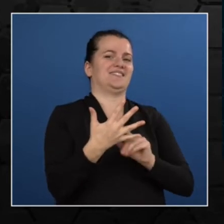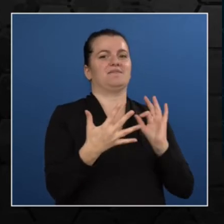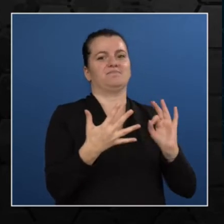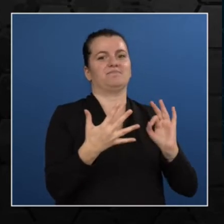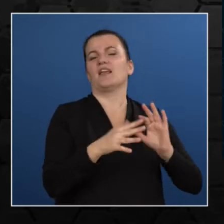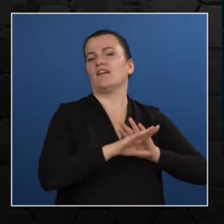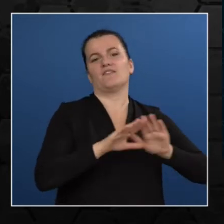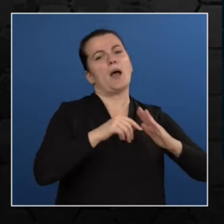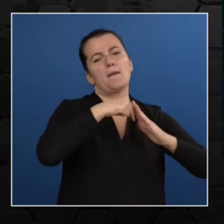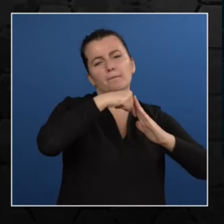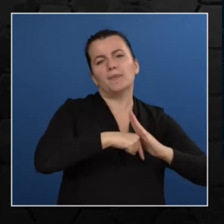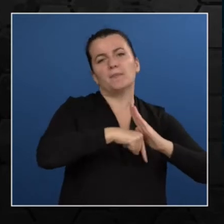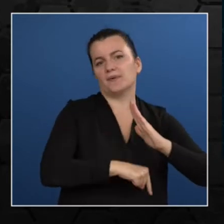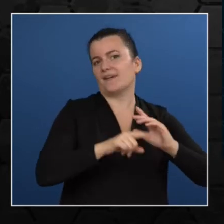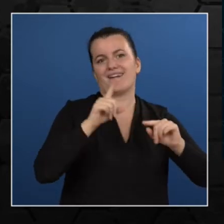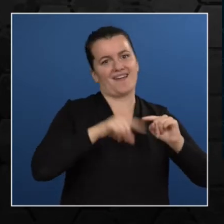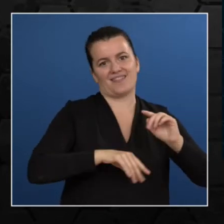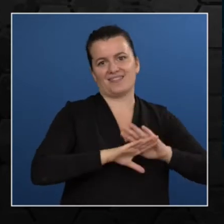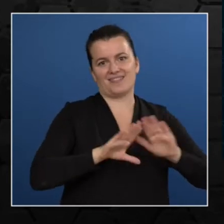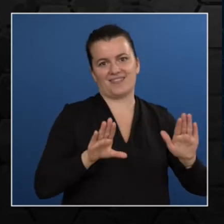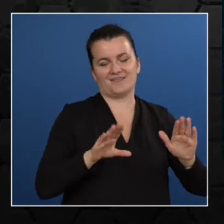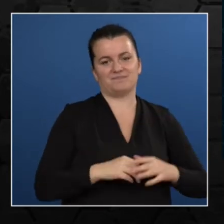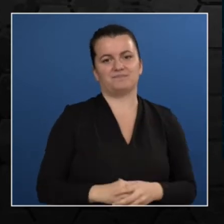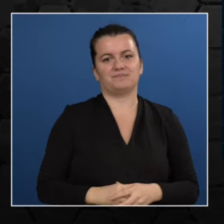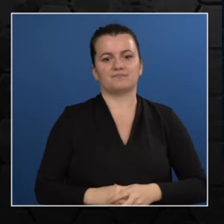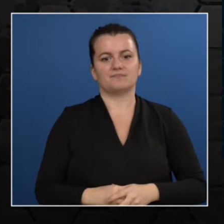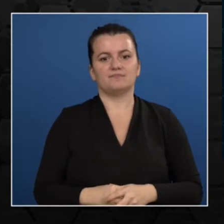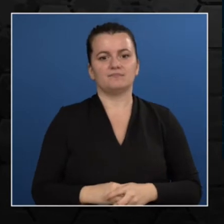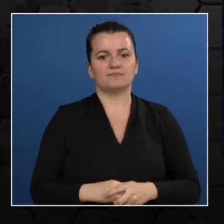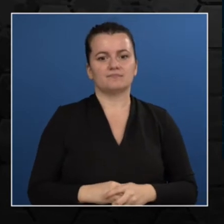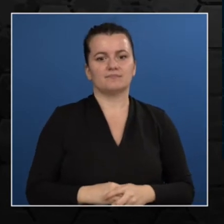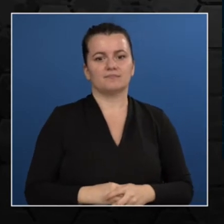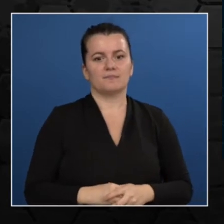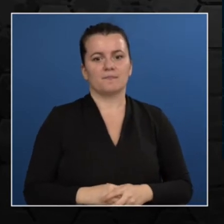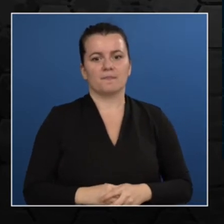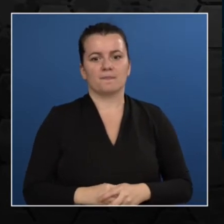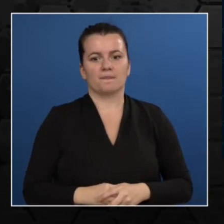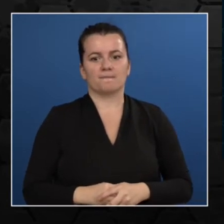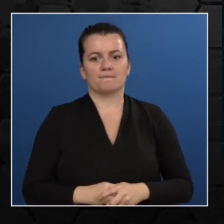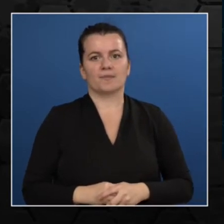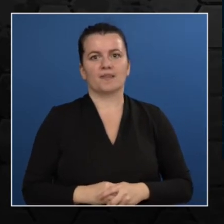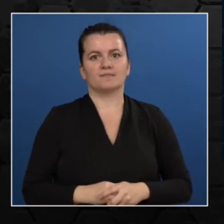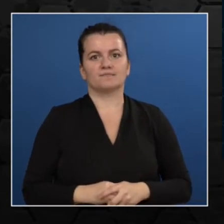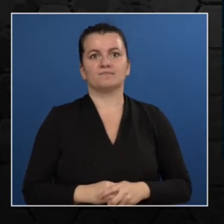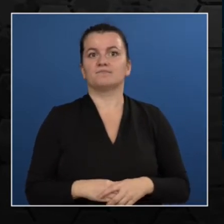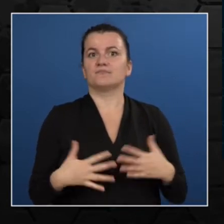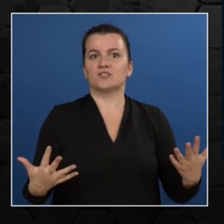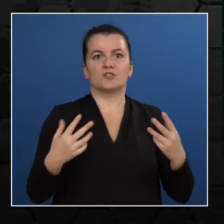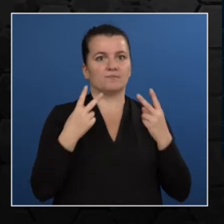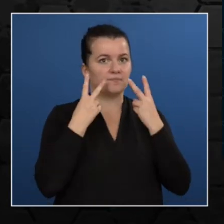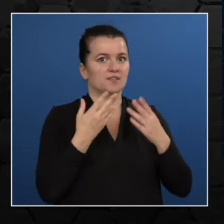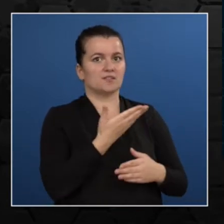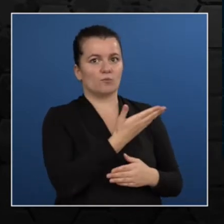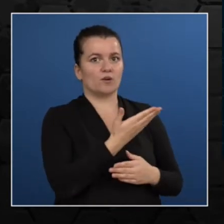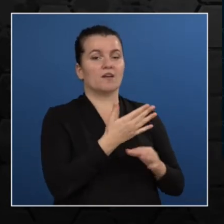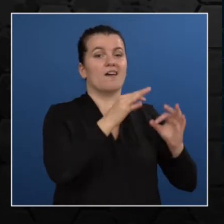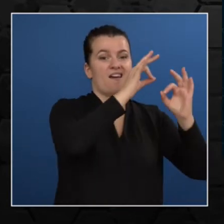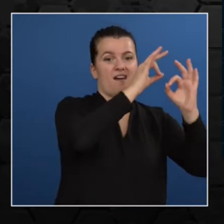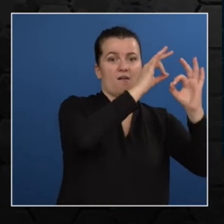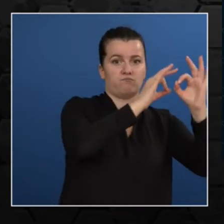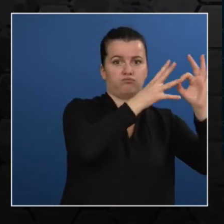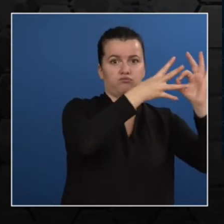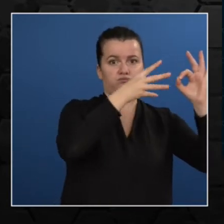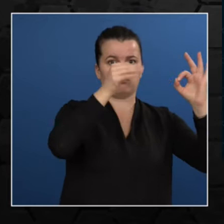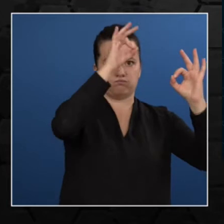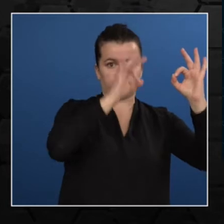Now, backpropagation is a very common algorithm in deep learning that uses the concept of gradient descent. So how